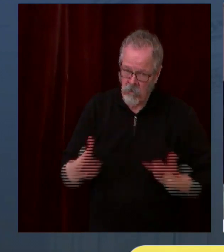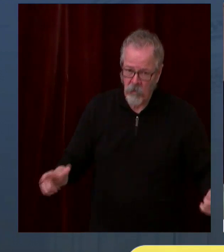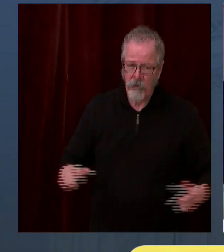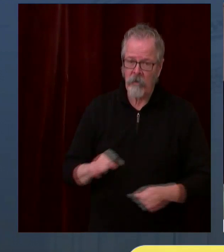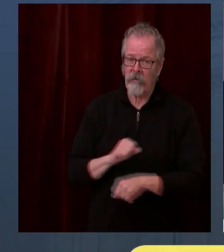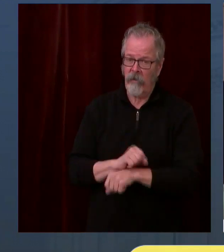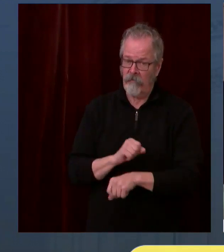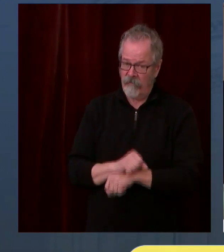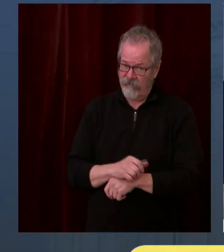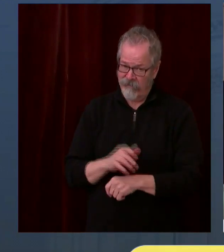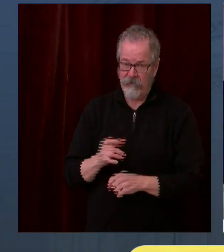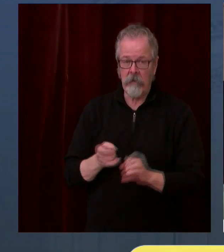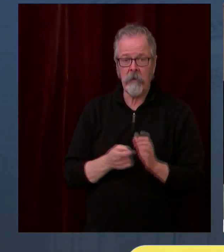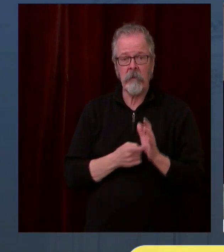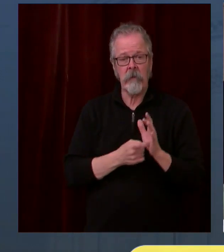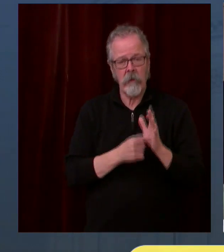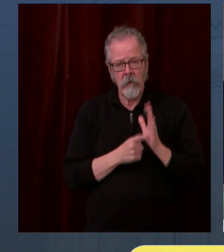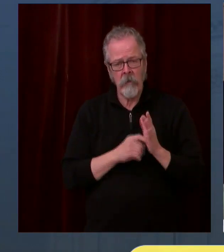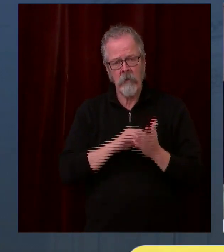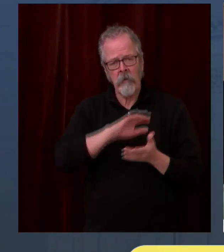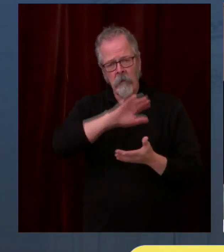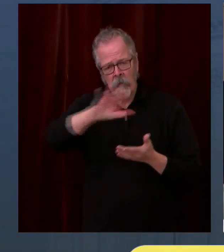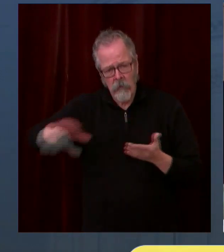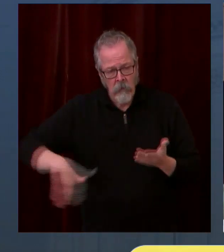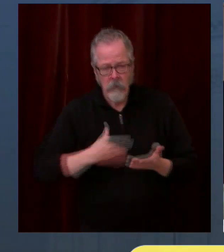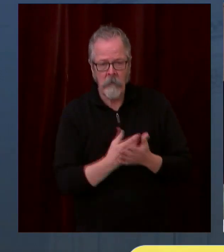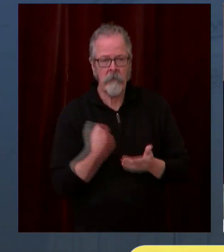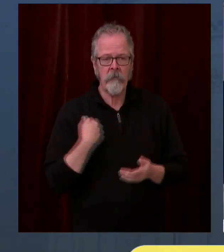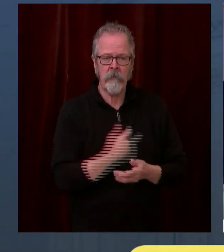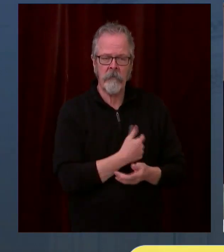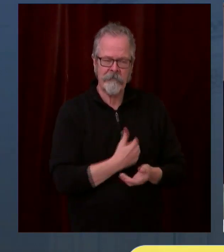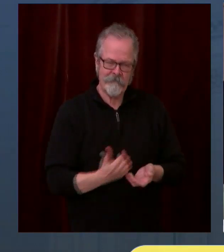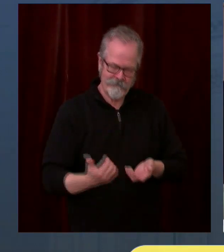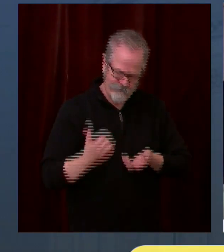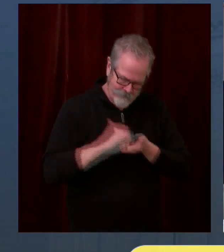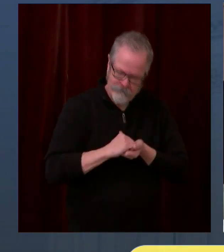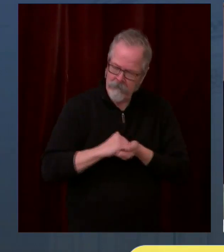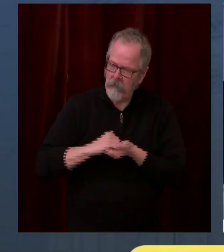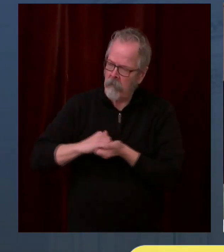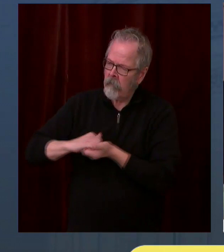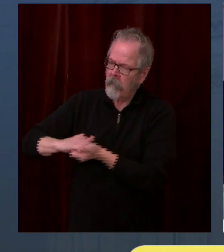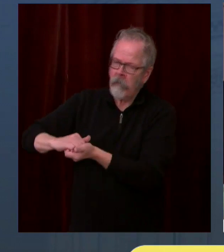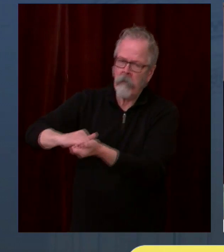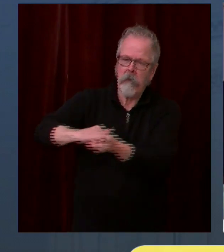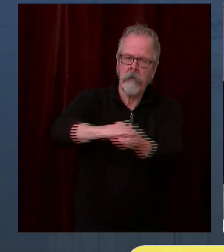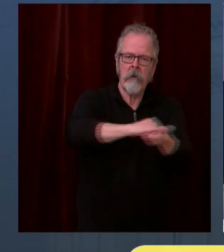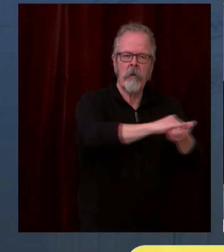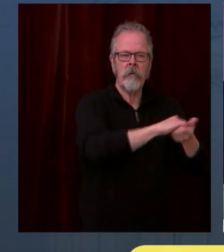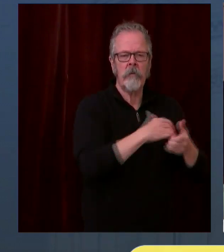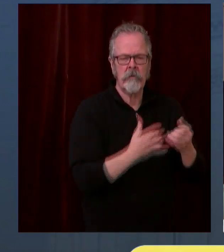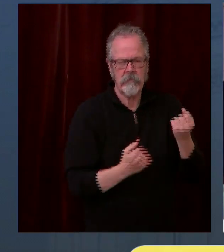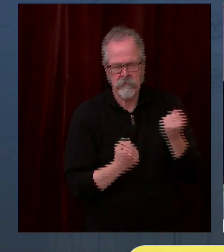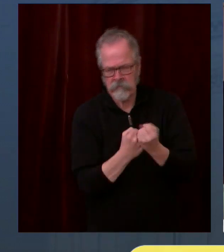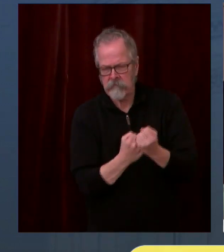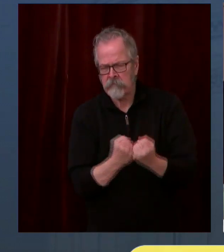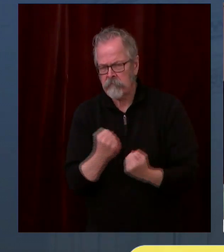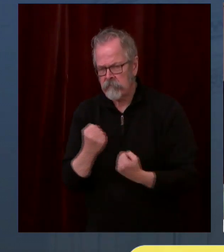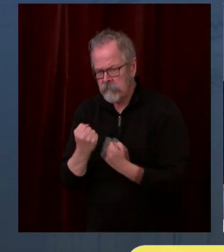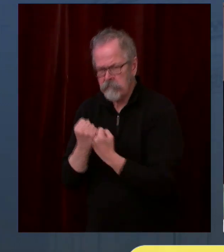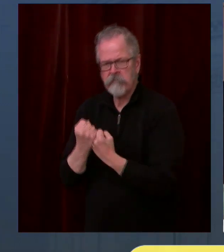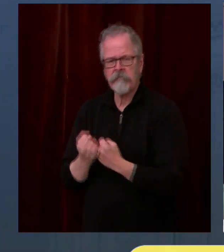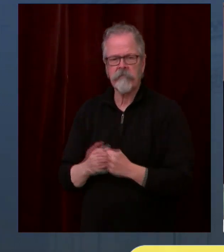across the state. And most importantly, the collective, the best collective effort